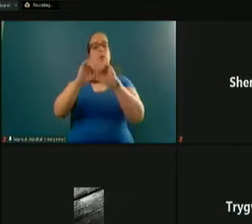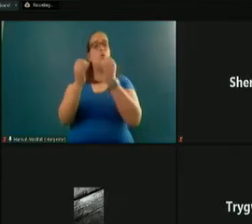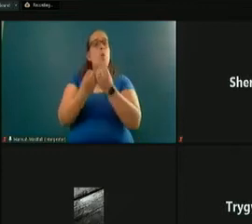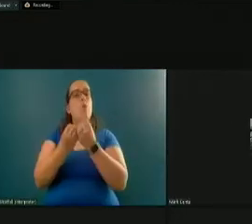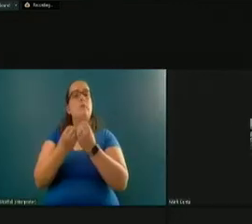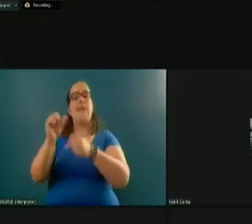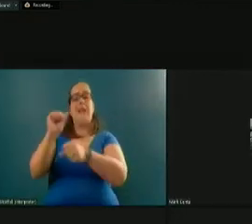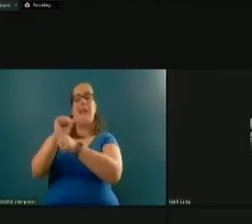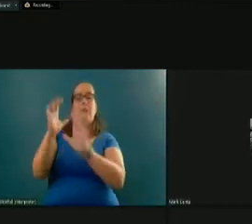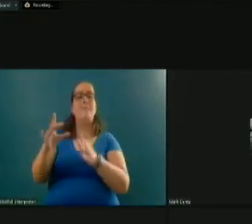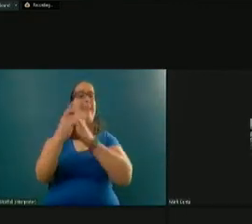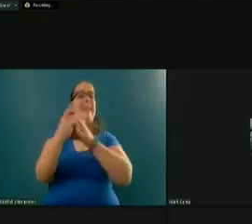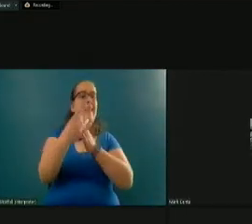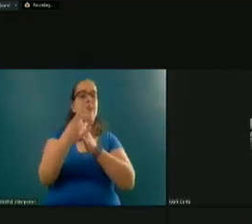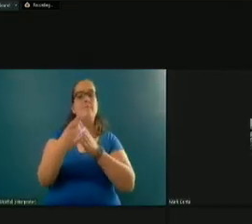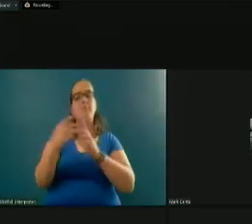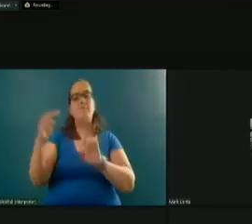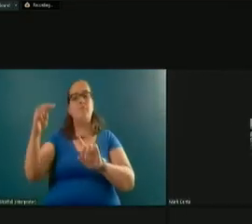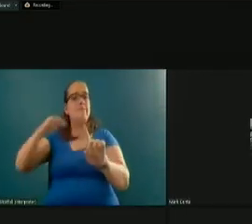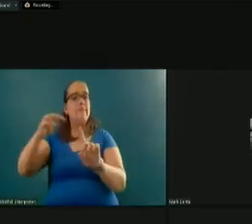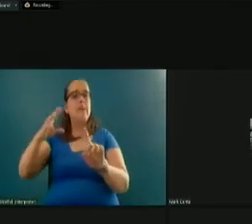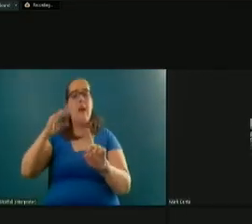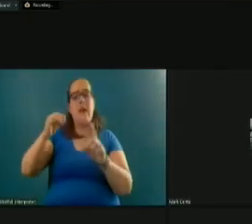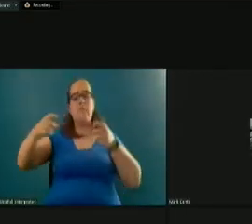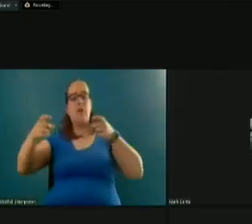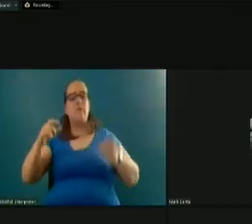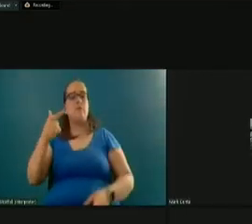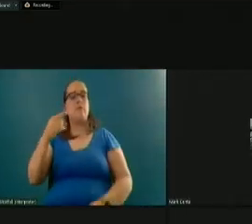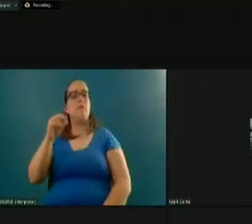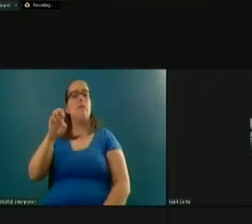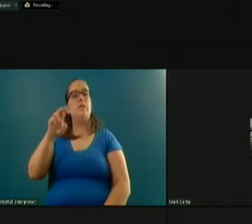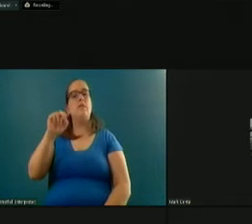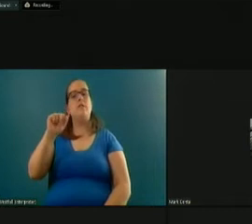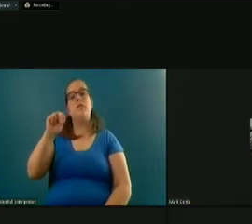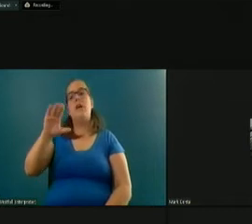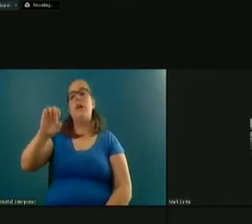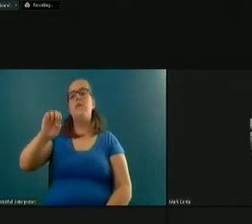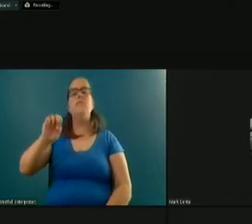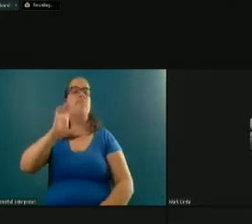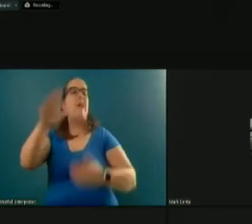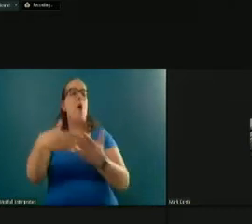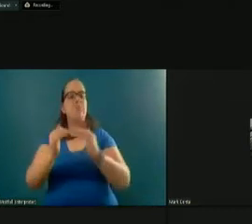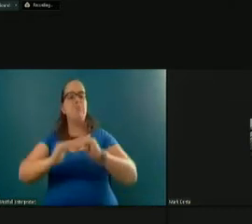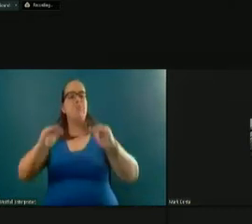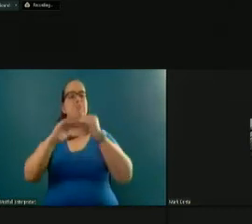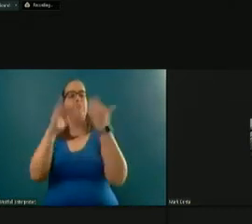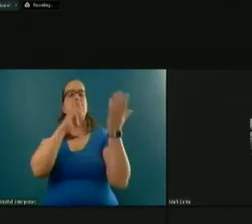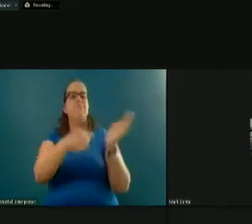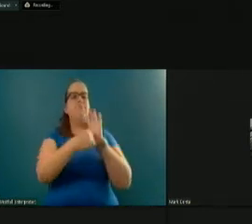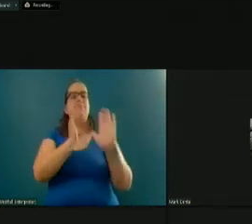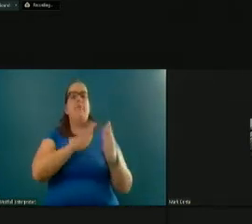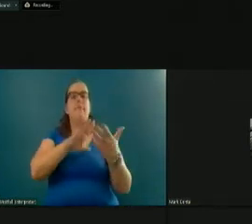employees, leadership, oversight, and governance at all levels is reflective of our community's growing